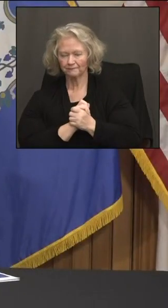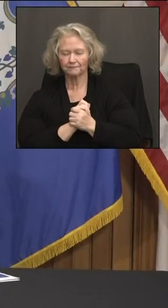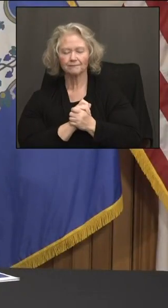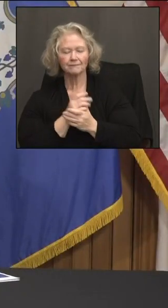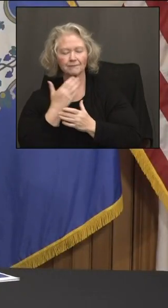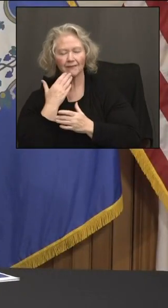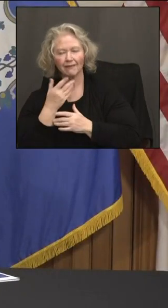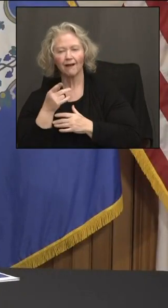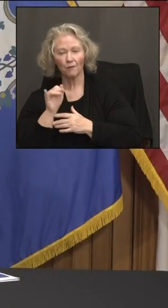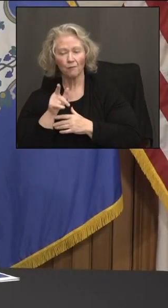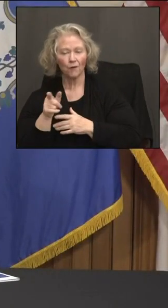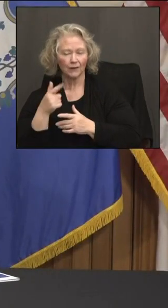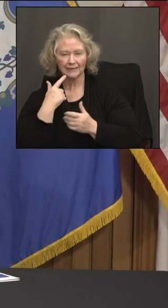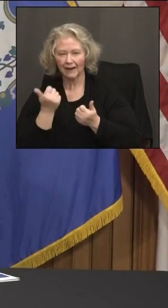Thank you, Paul. You said it all. Take care, everybody. Be safe.